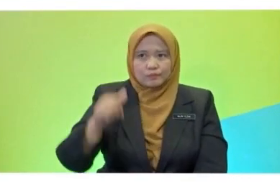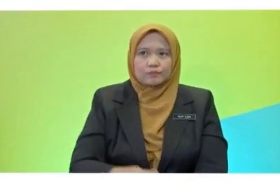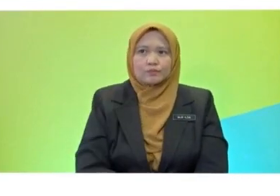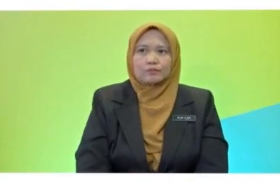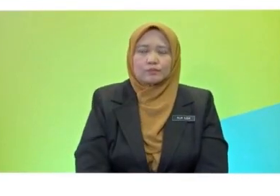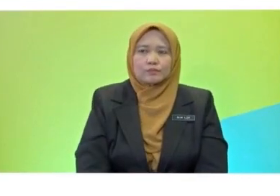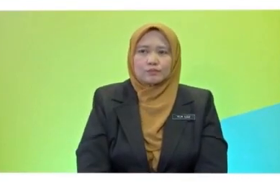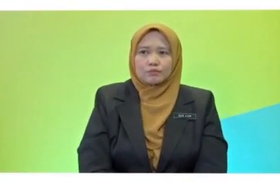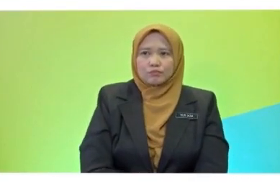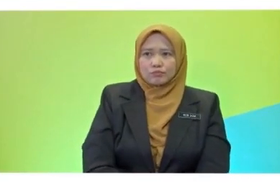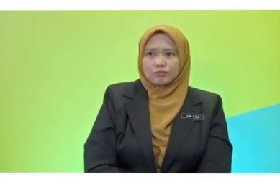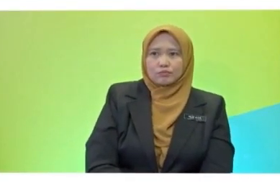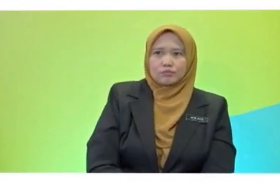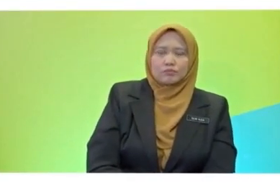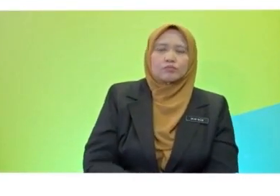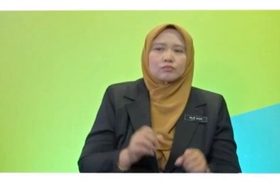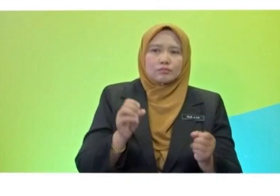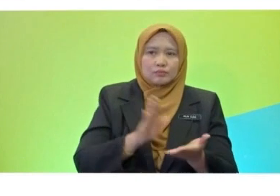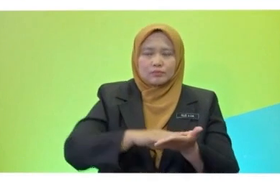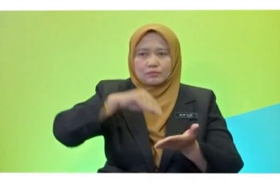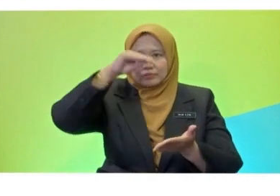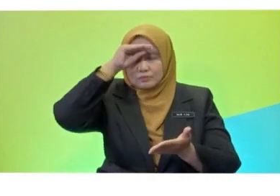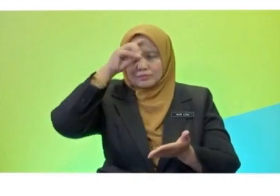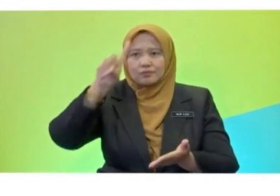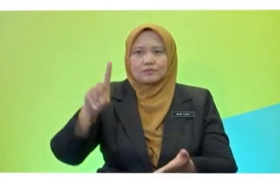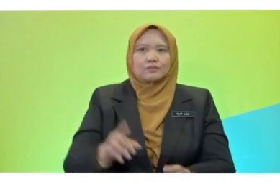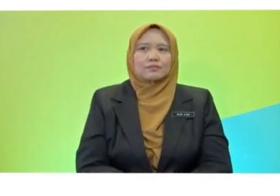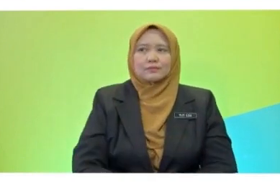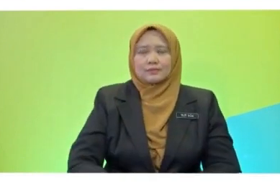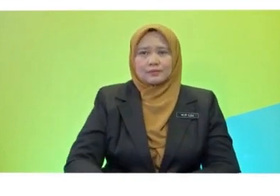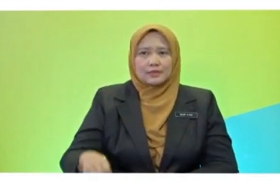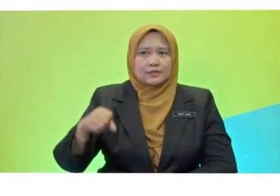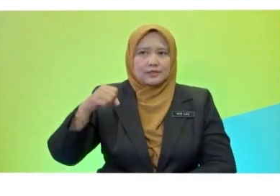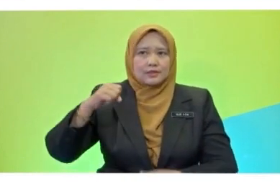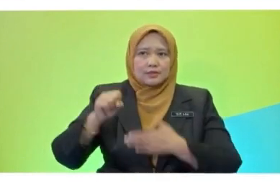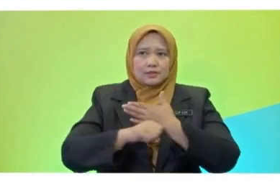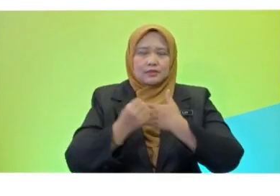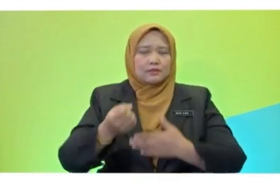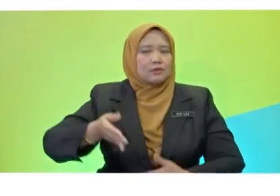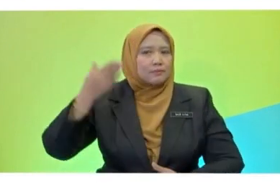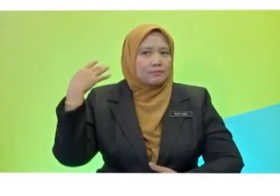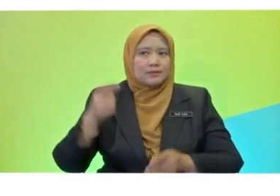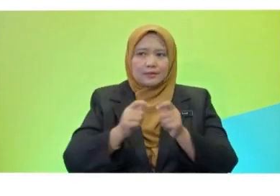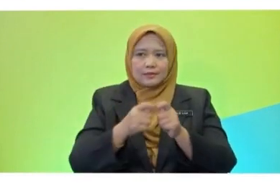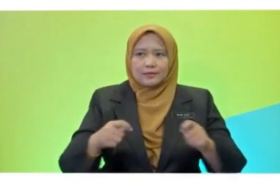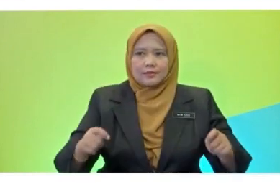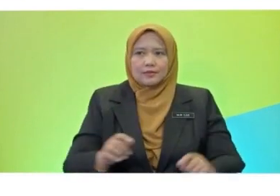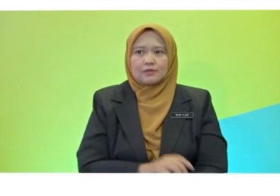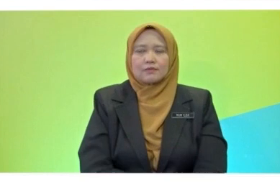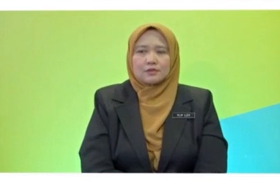I learned about simple past tense. Simple past tense. Very good. And... Oh, we have...